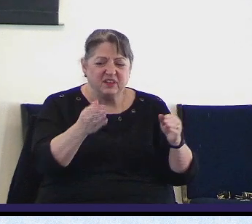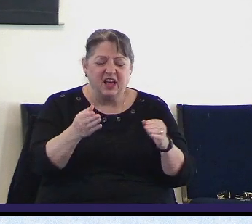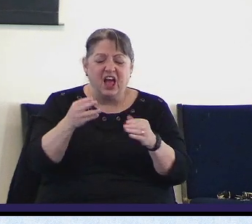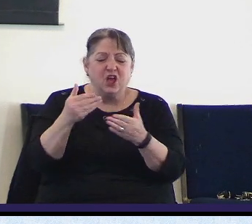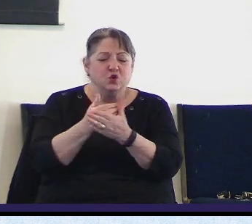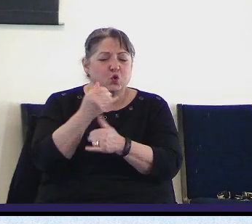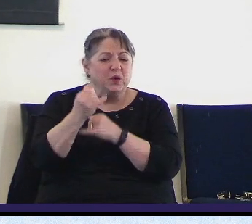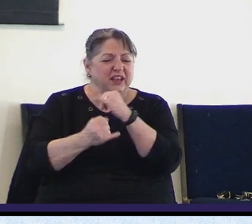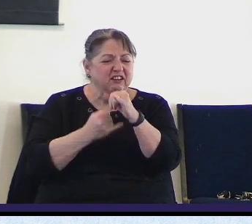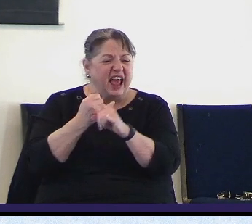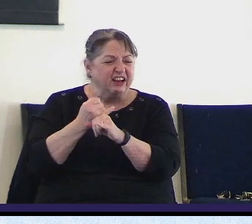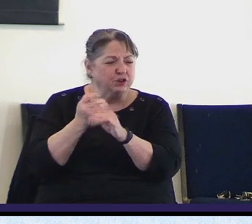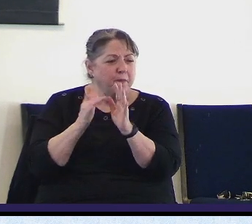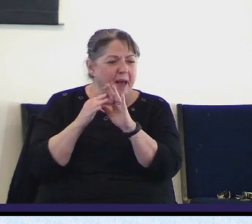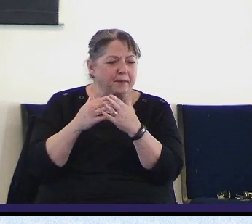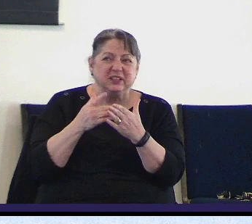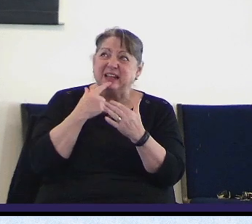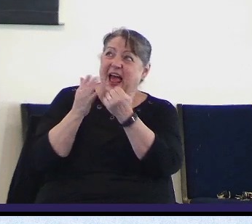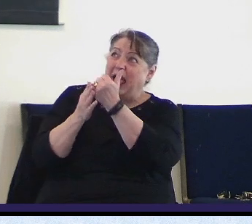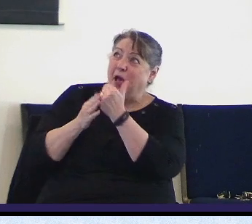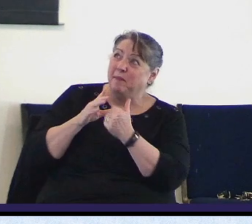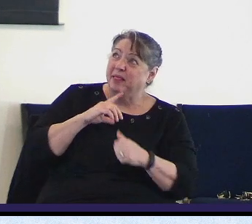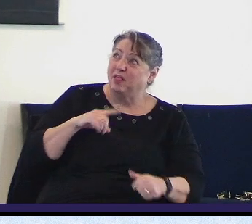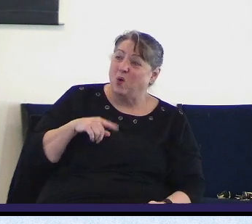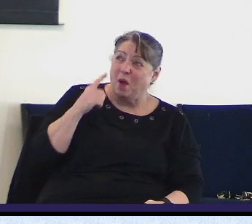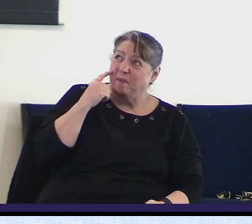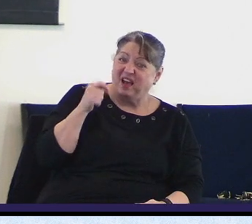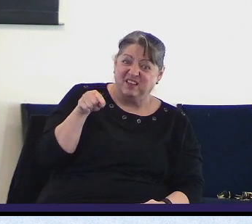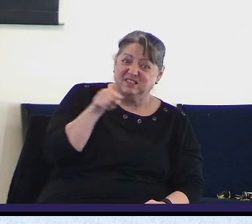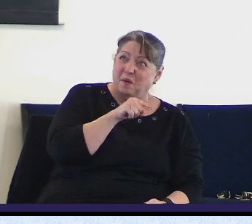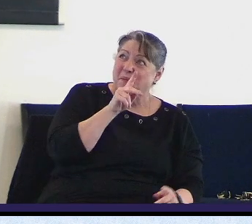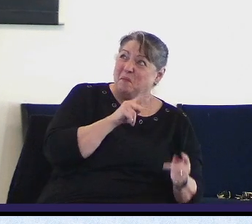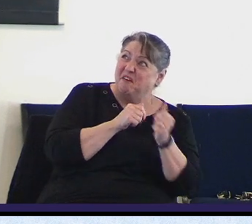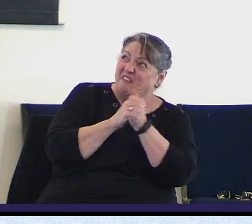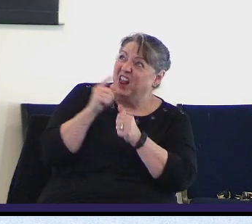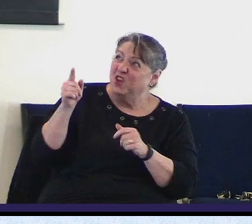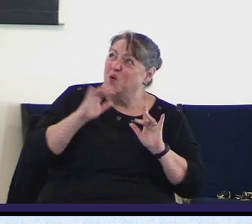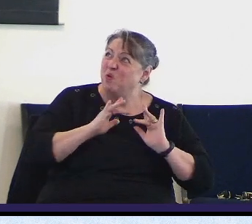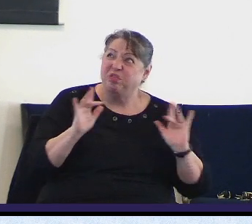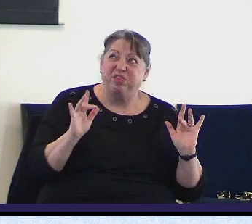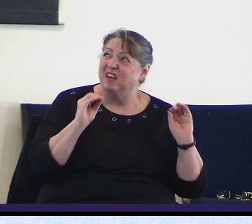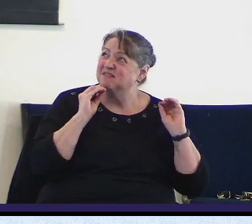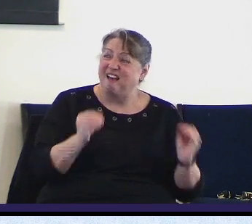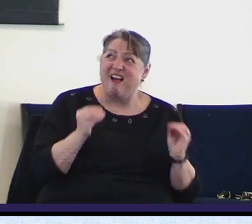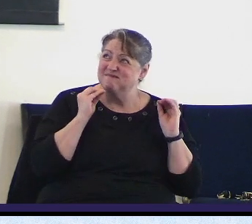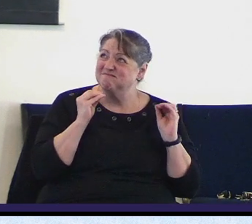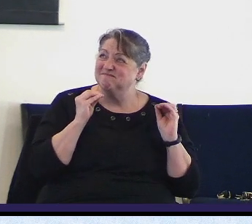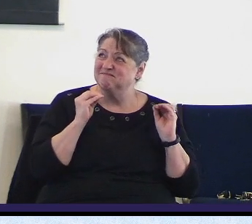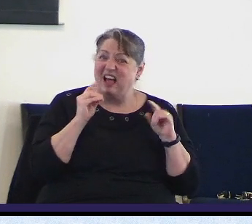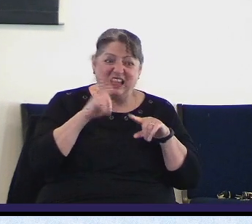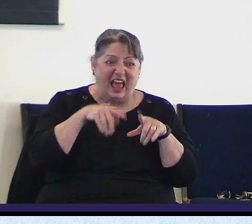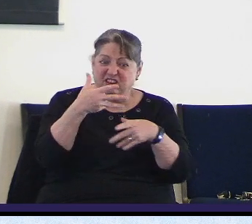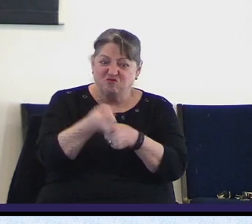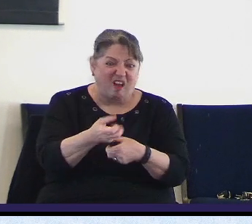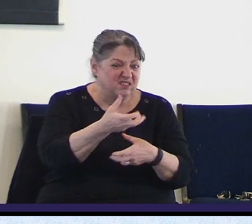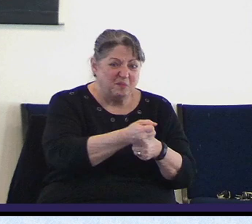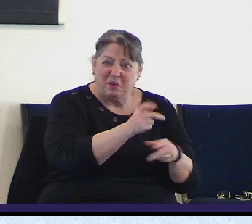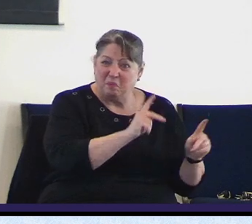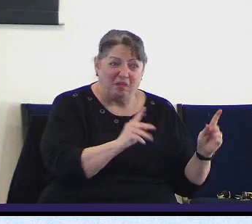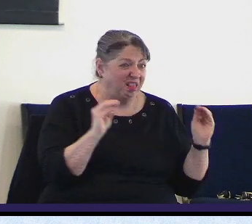Help, Lord, for godly people no longer exist. Trustworthy people have disappeared from humanity.